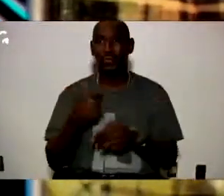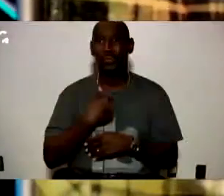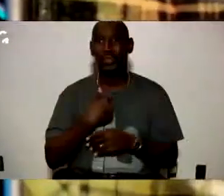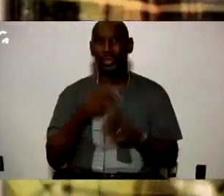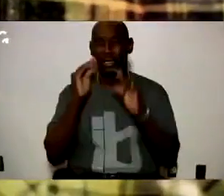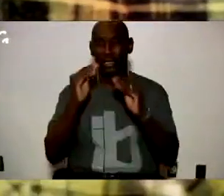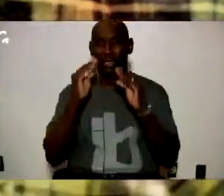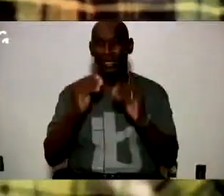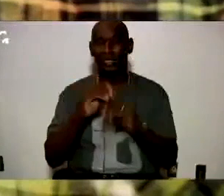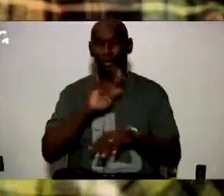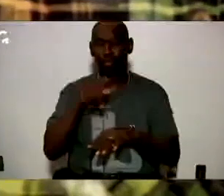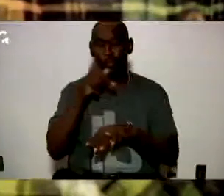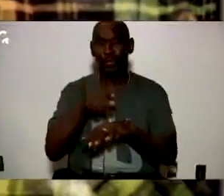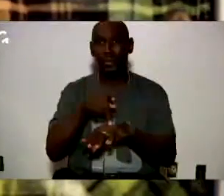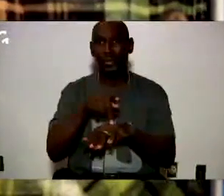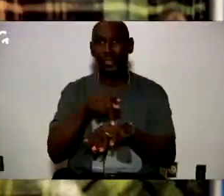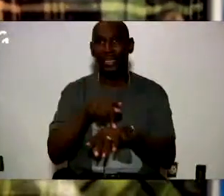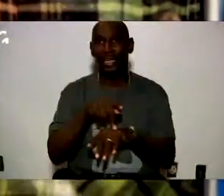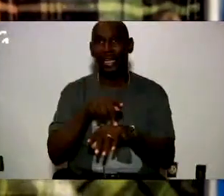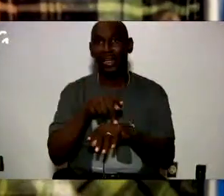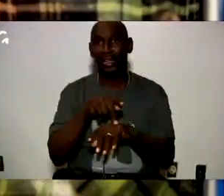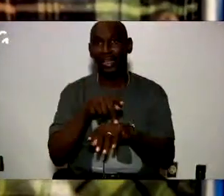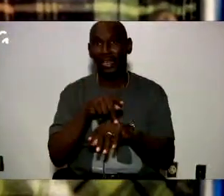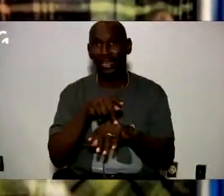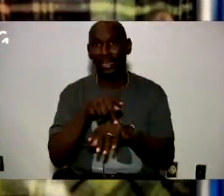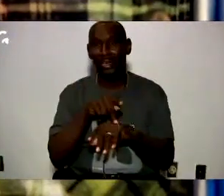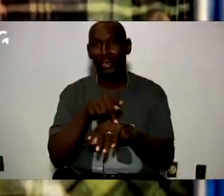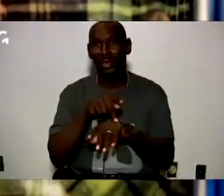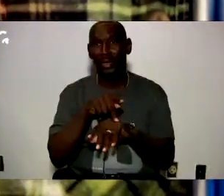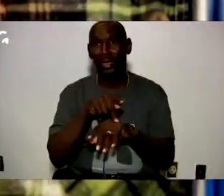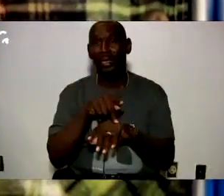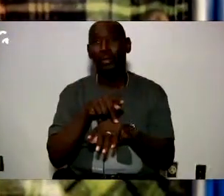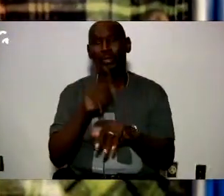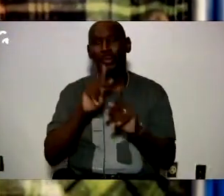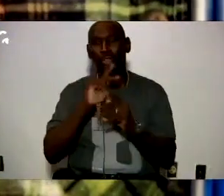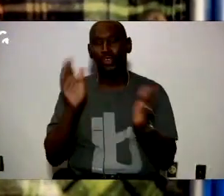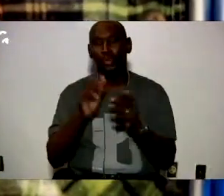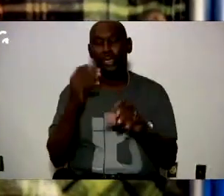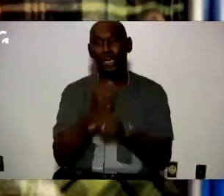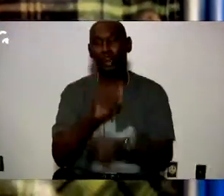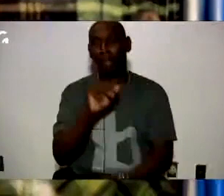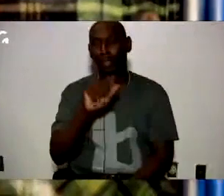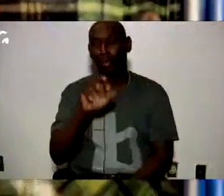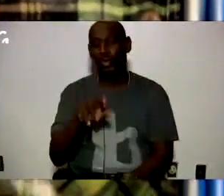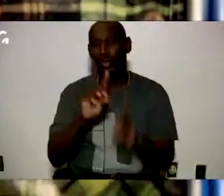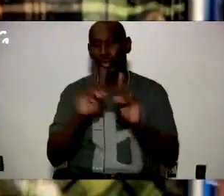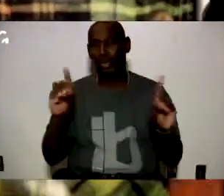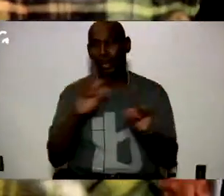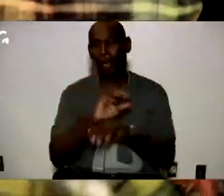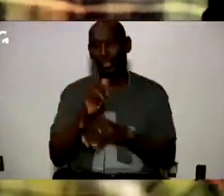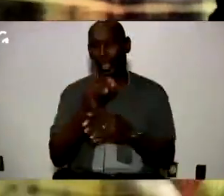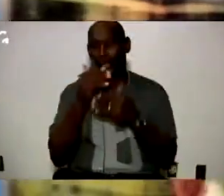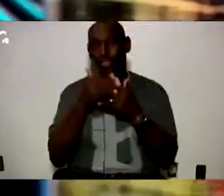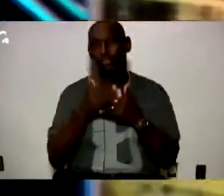teachers and principals Anthony Tony Pedraza encouraged me to go get my master's degree so then my career just kind of took